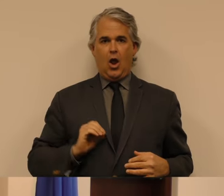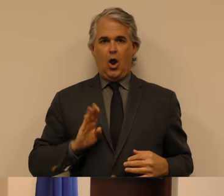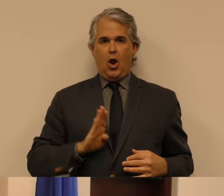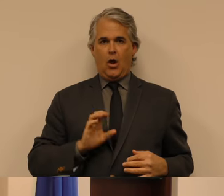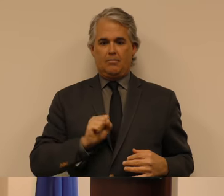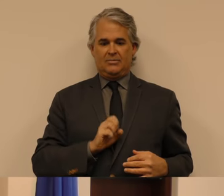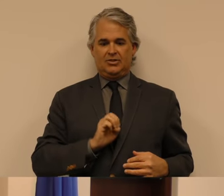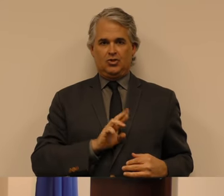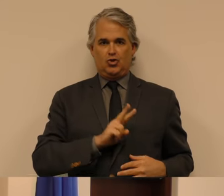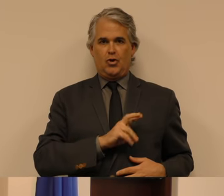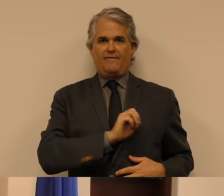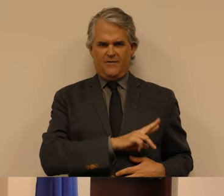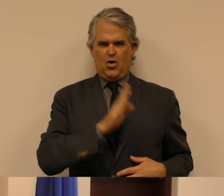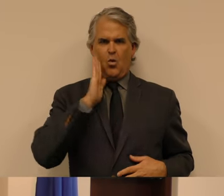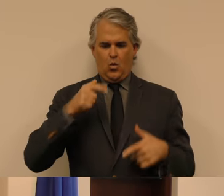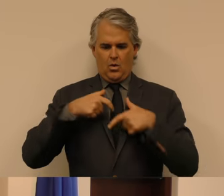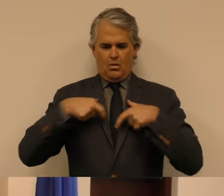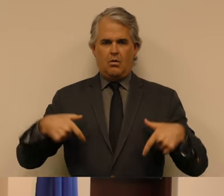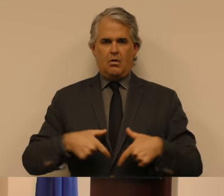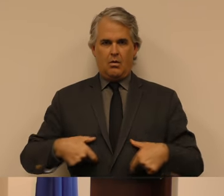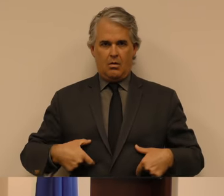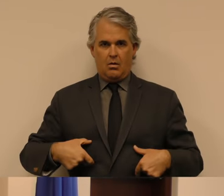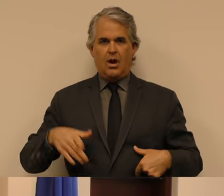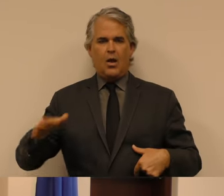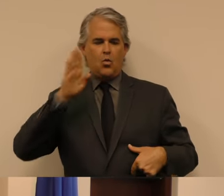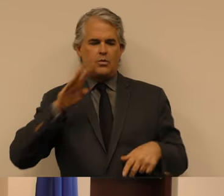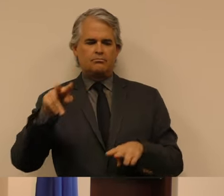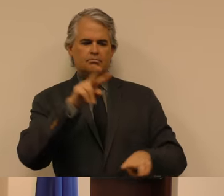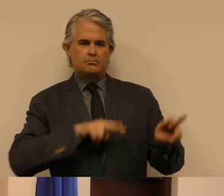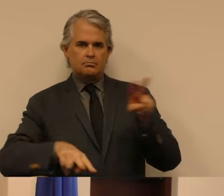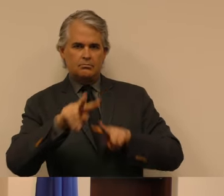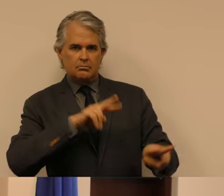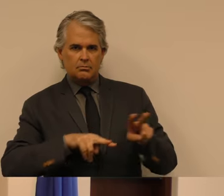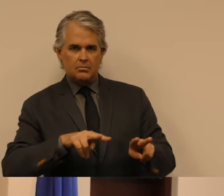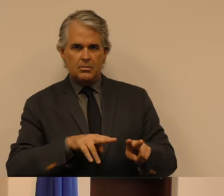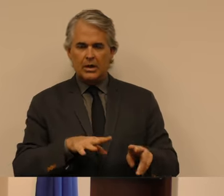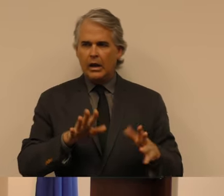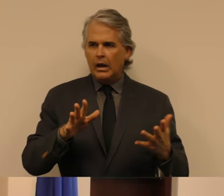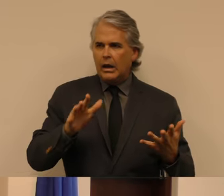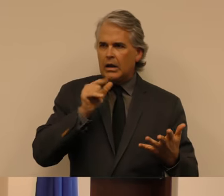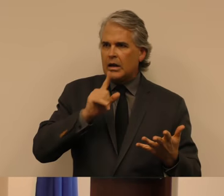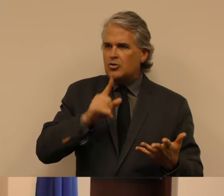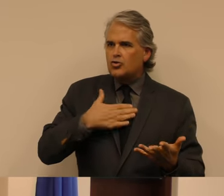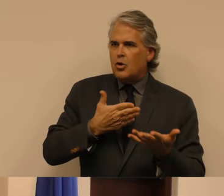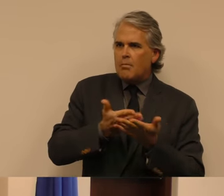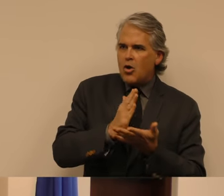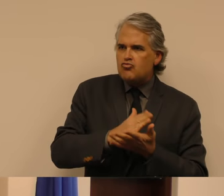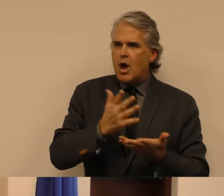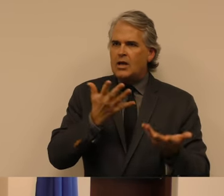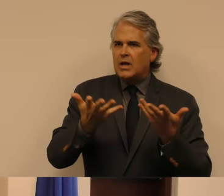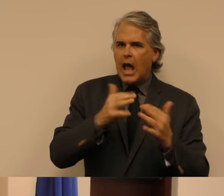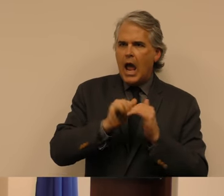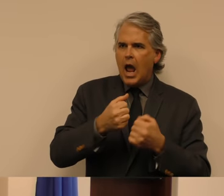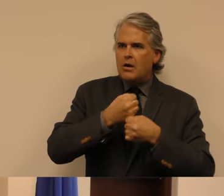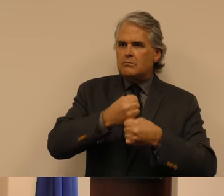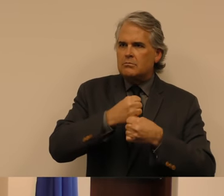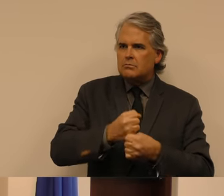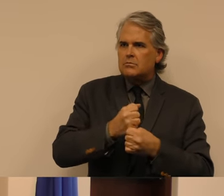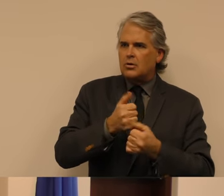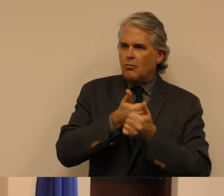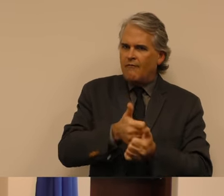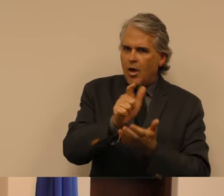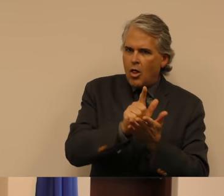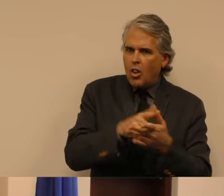They can help you to understand your rights and what conduct is lawful. But as you protest, know that I see you